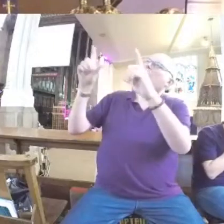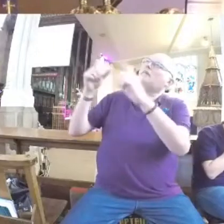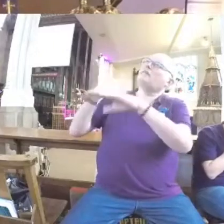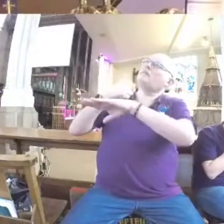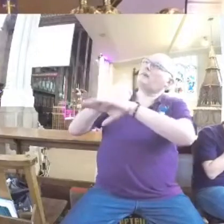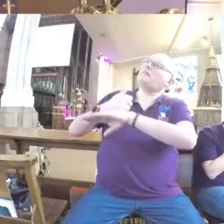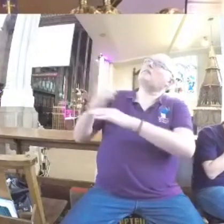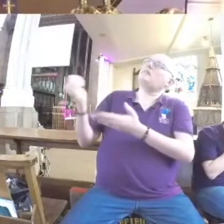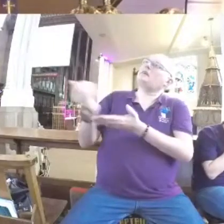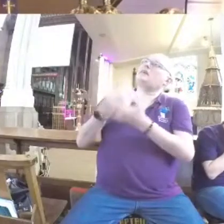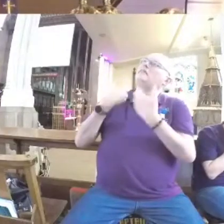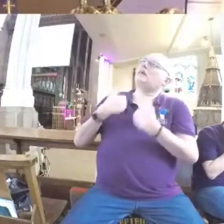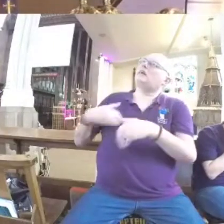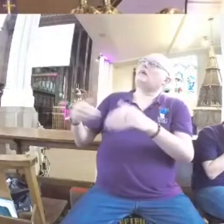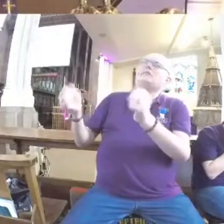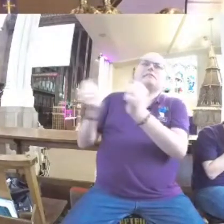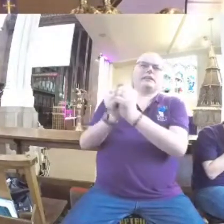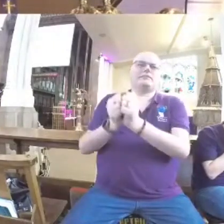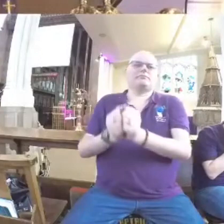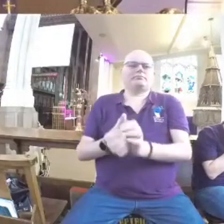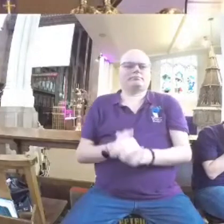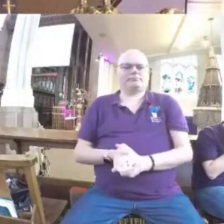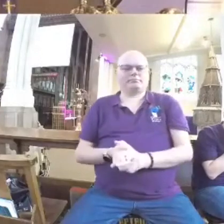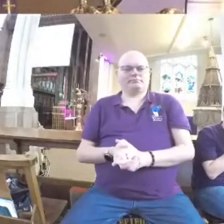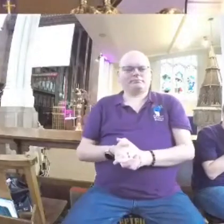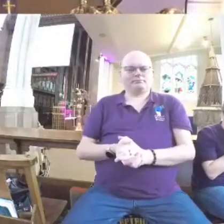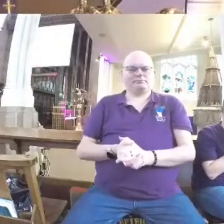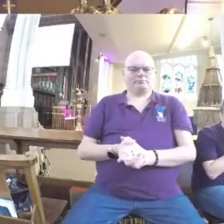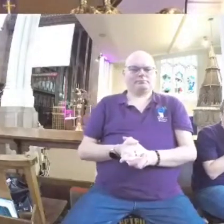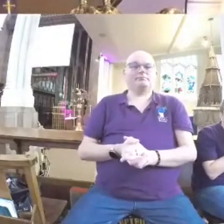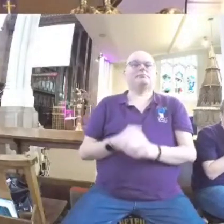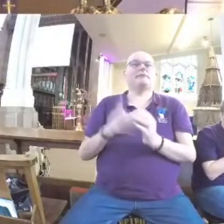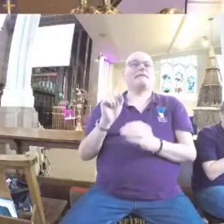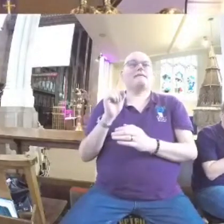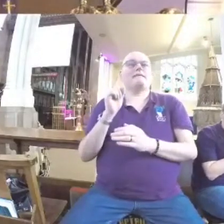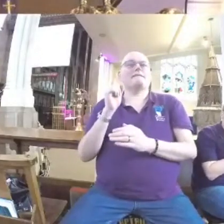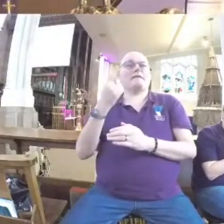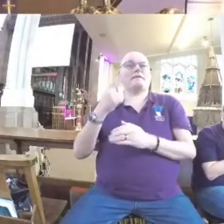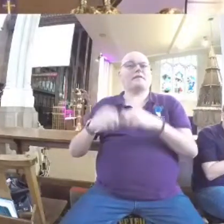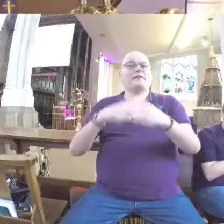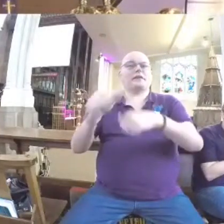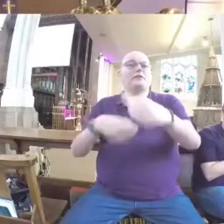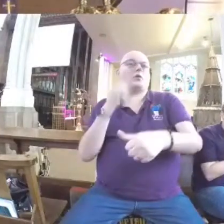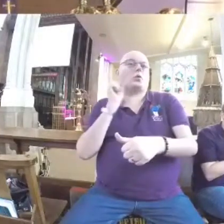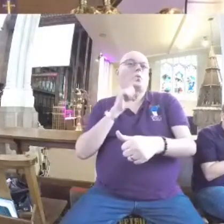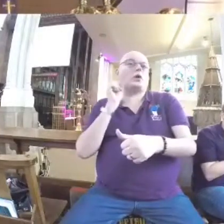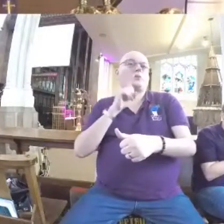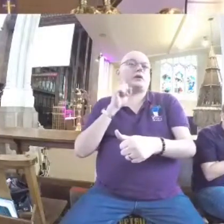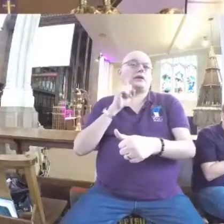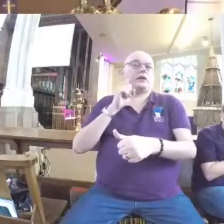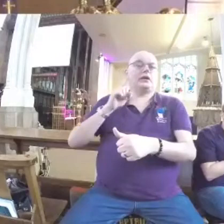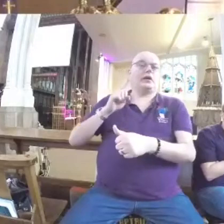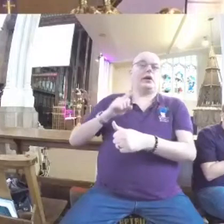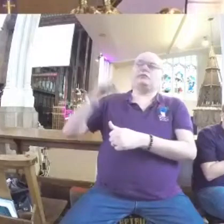my rock and my redeemer. Amen. So this is our first in the series on women in the messianic line,